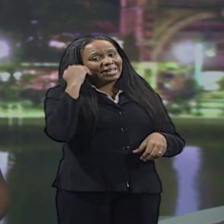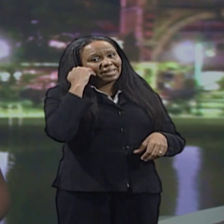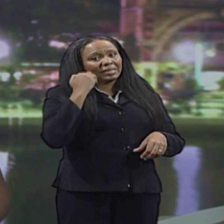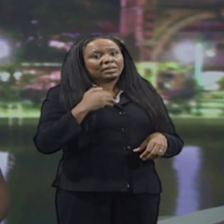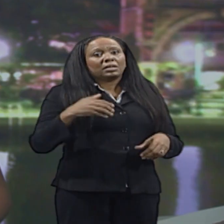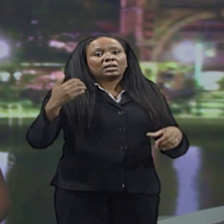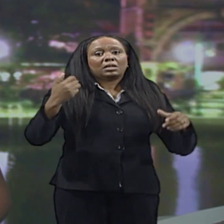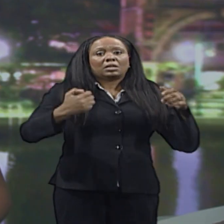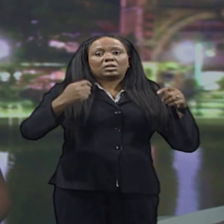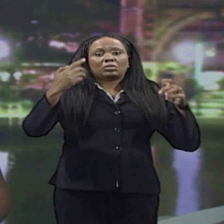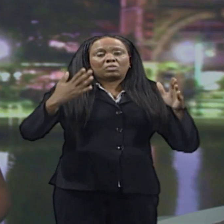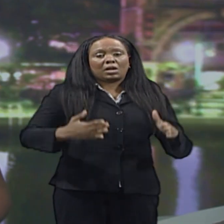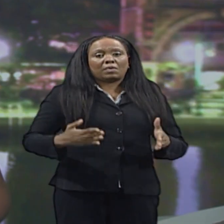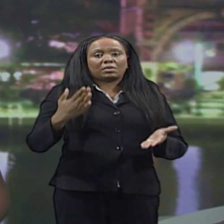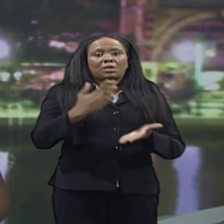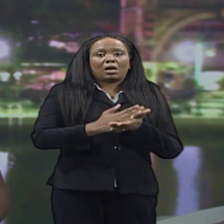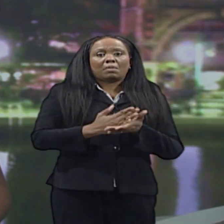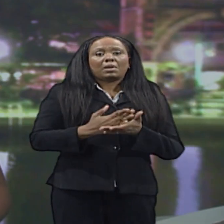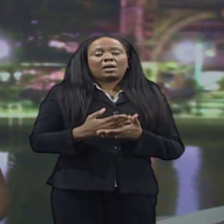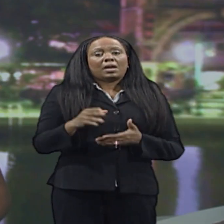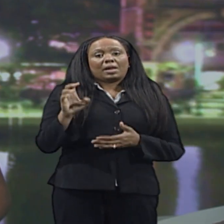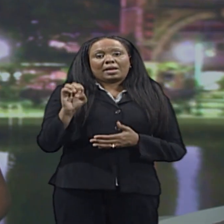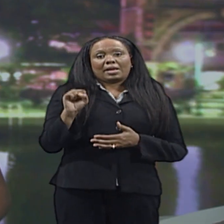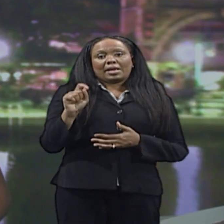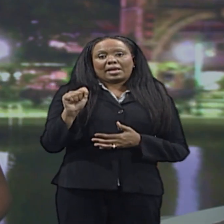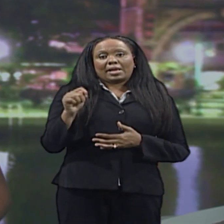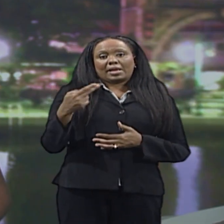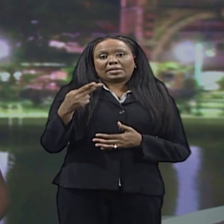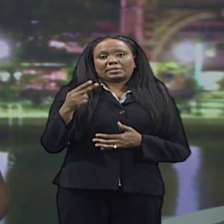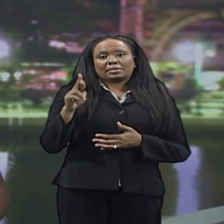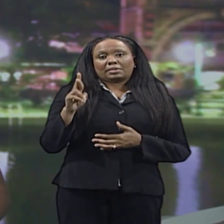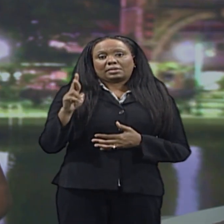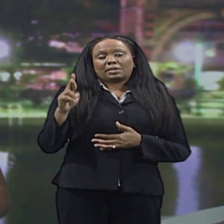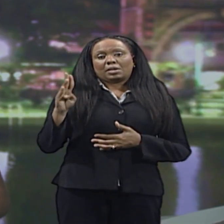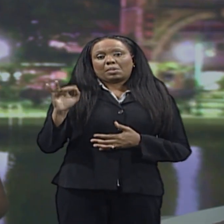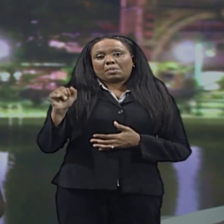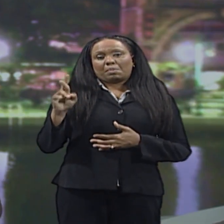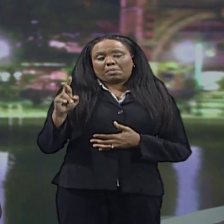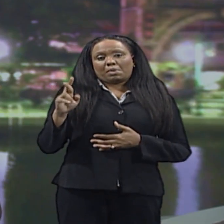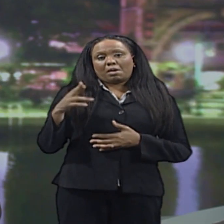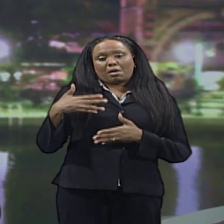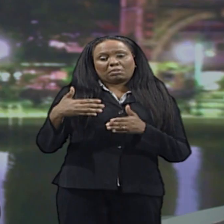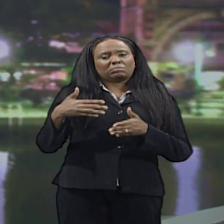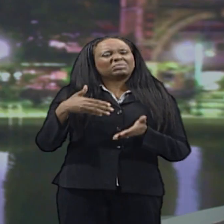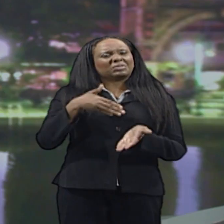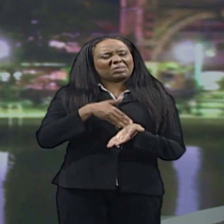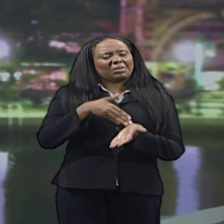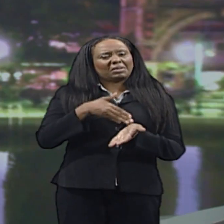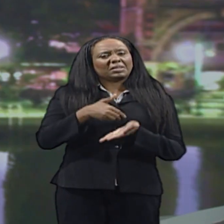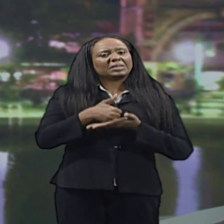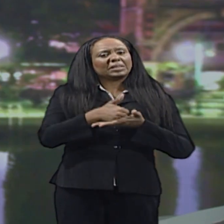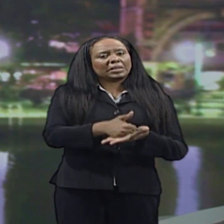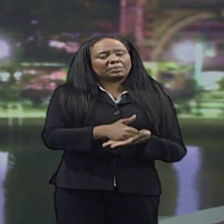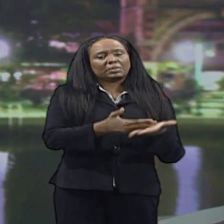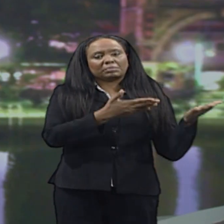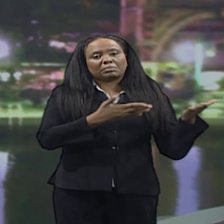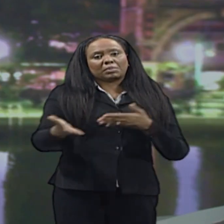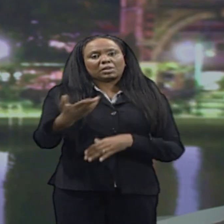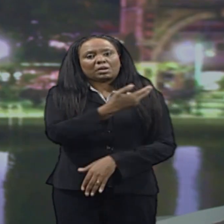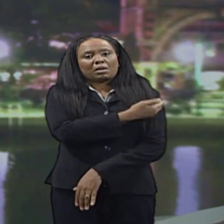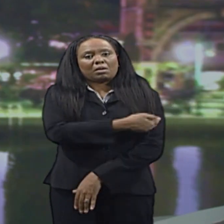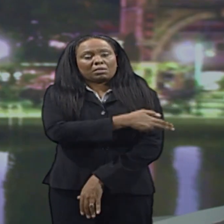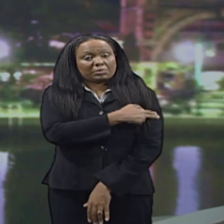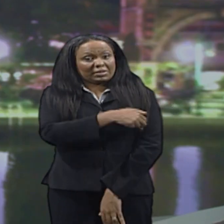truck and Dr. Bias Suku, who was traveling a short distance behind, rendered first aid to him. He was transported to the